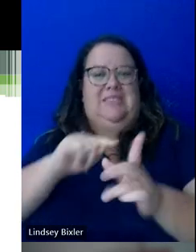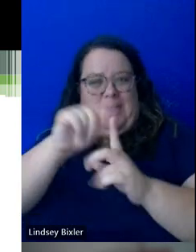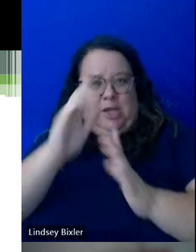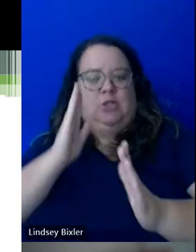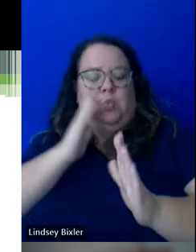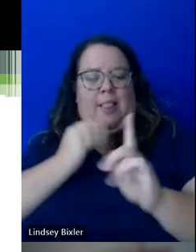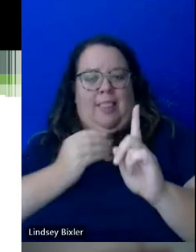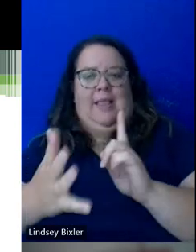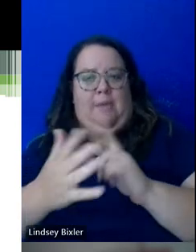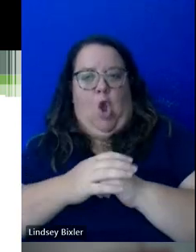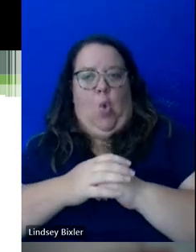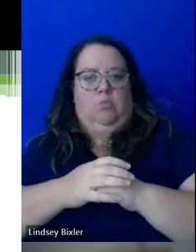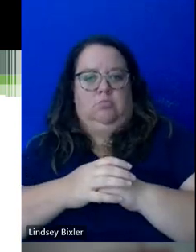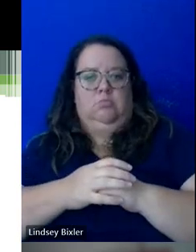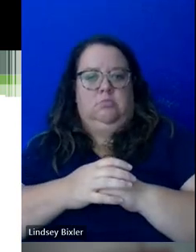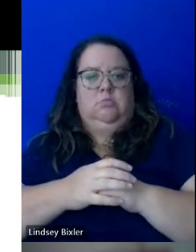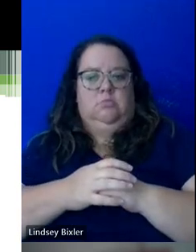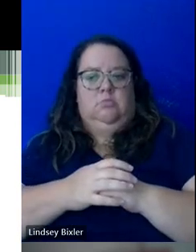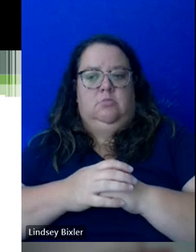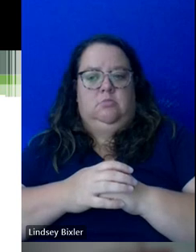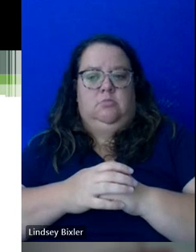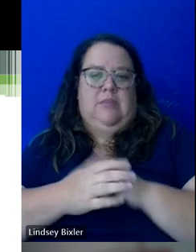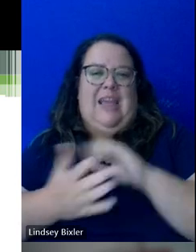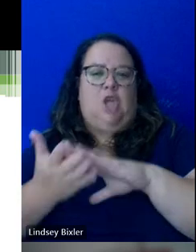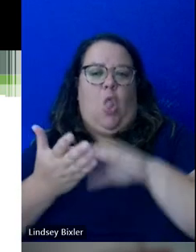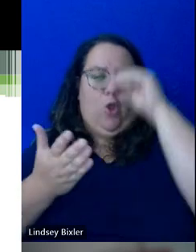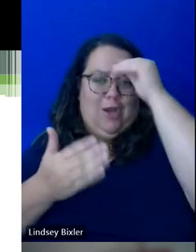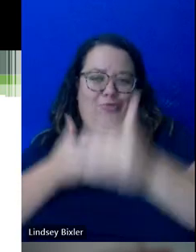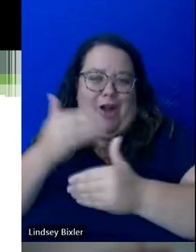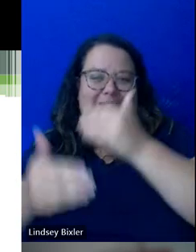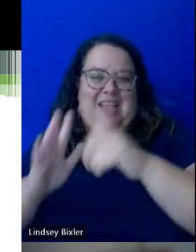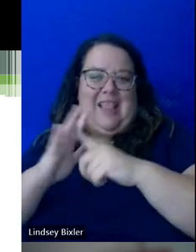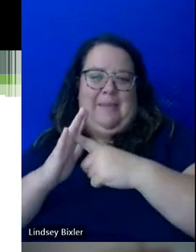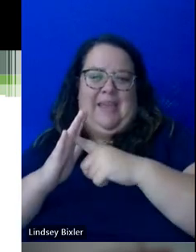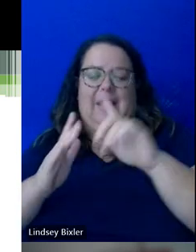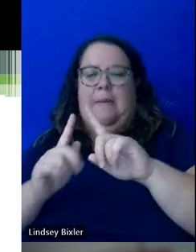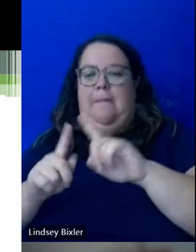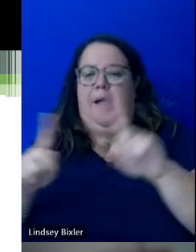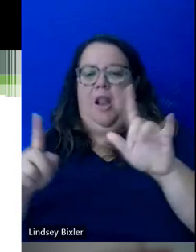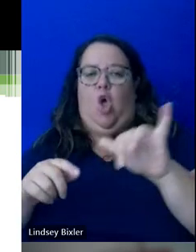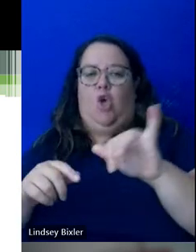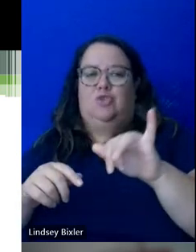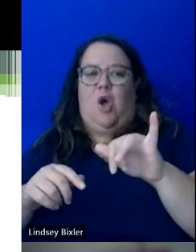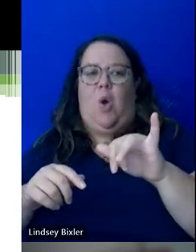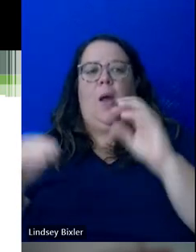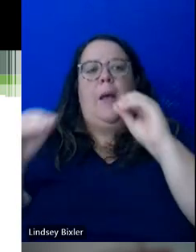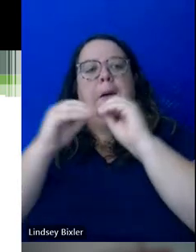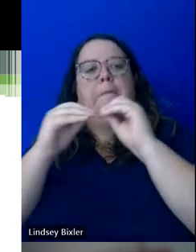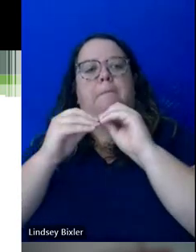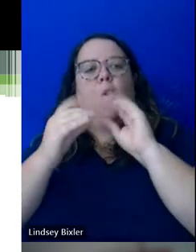is when, you know, and sort of it's a learning process in the beginning. But it's also more about